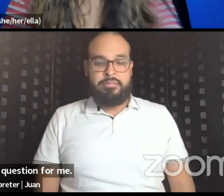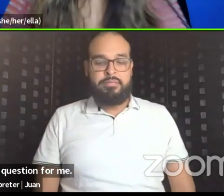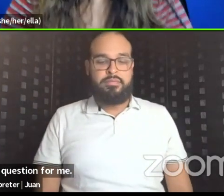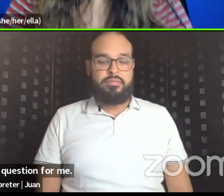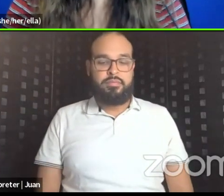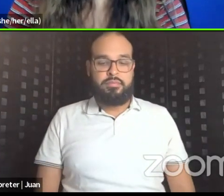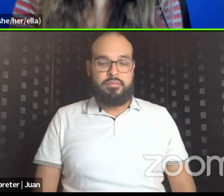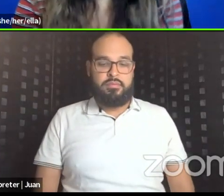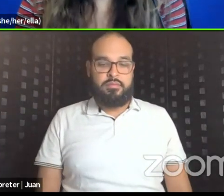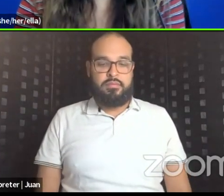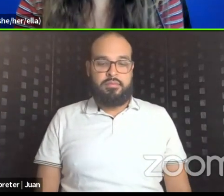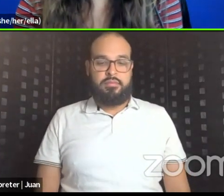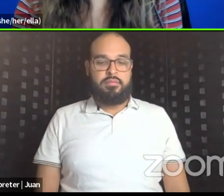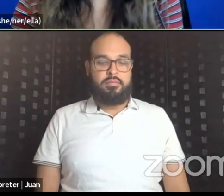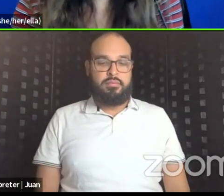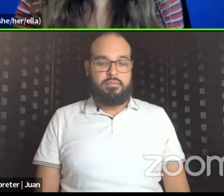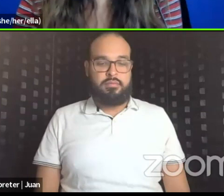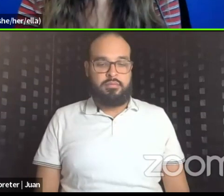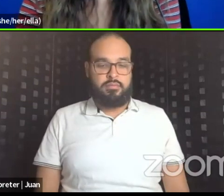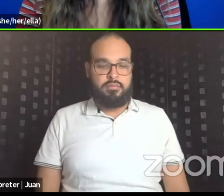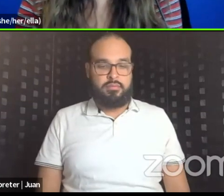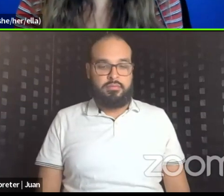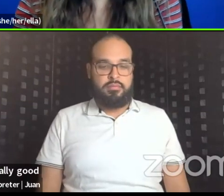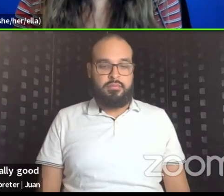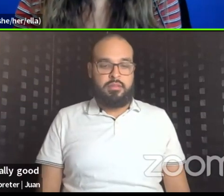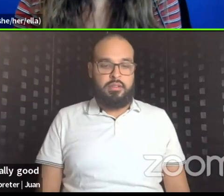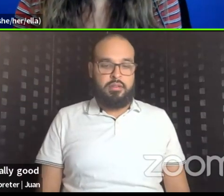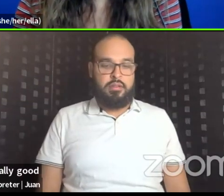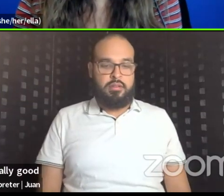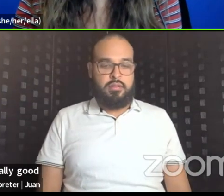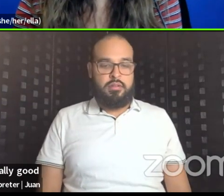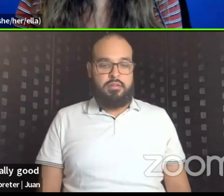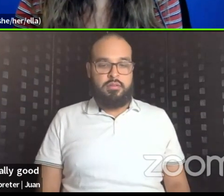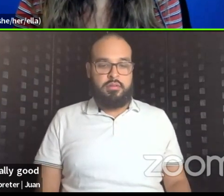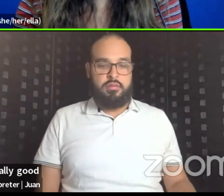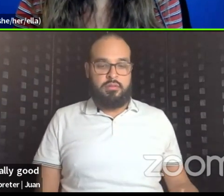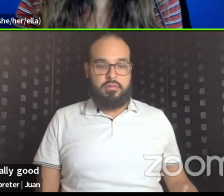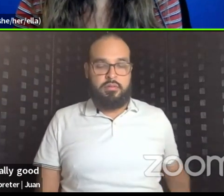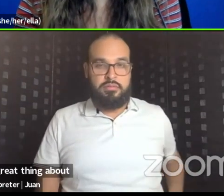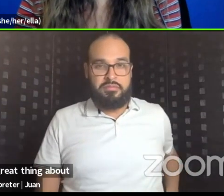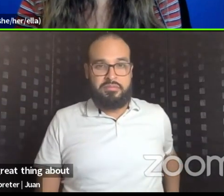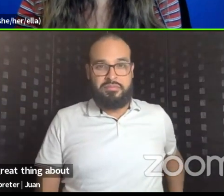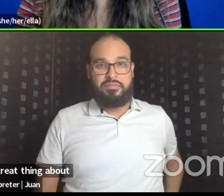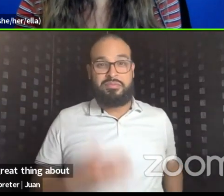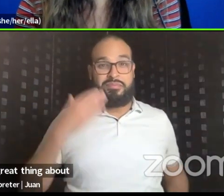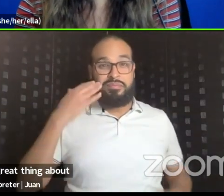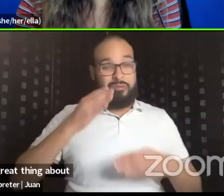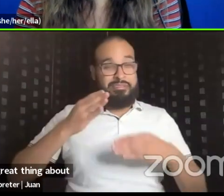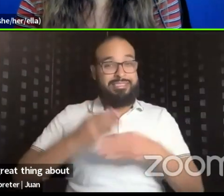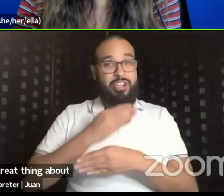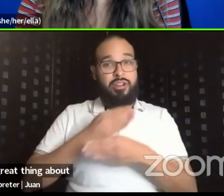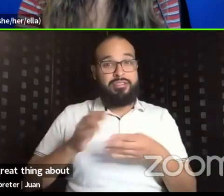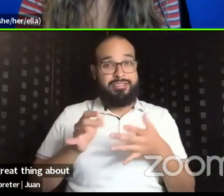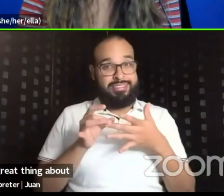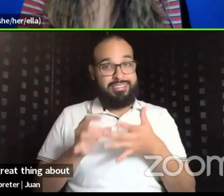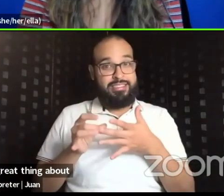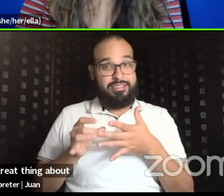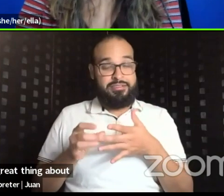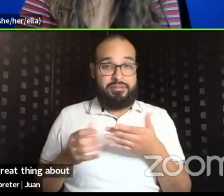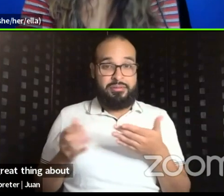Yeah. So, um, I think that's the really great thing about shared leadership, you know, because it really does